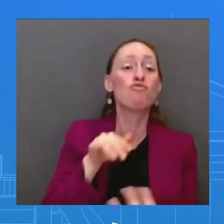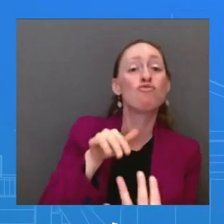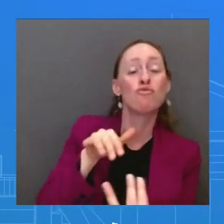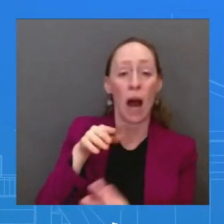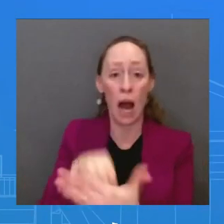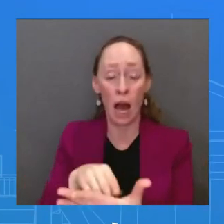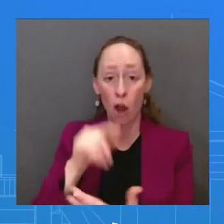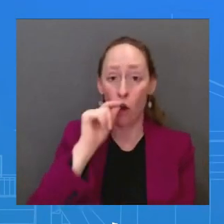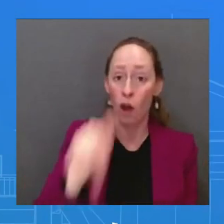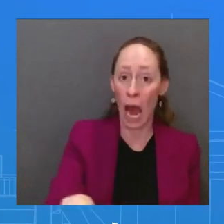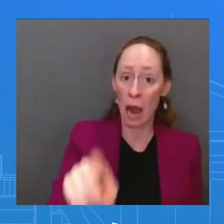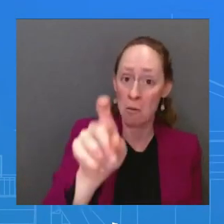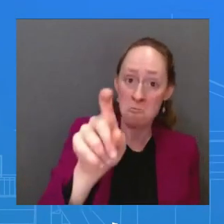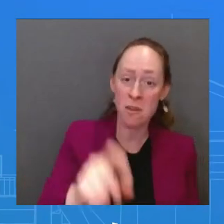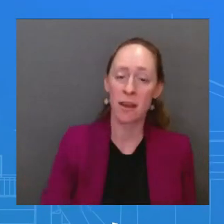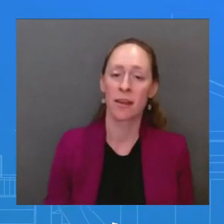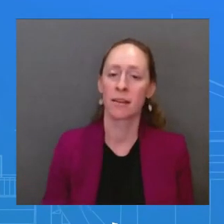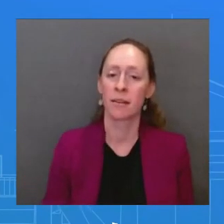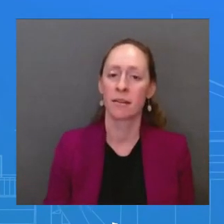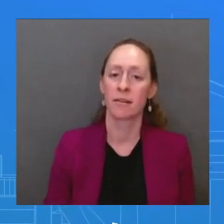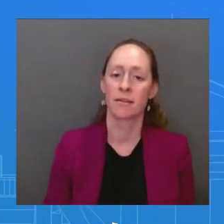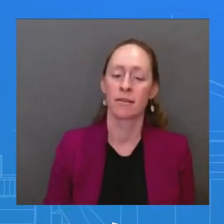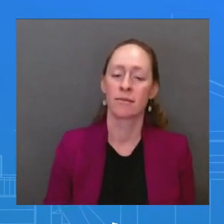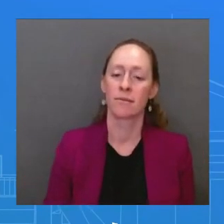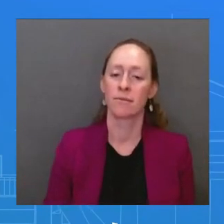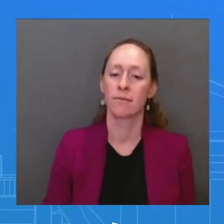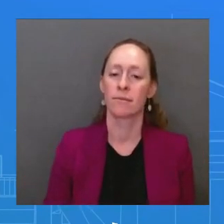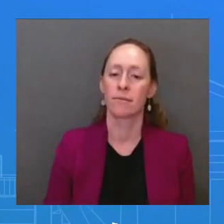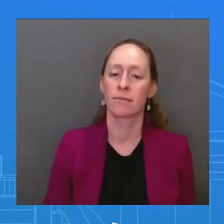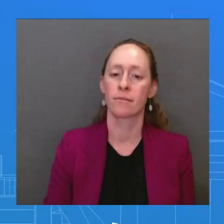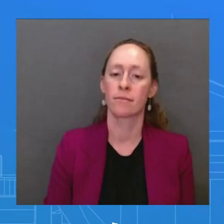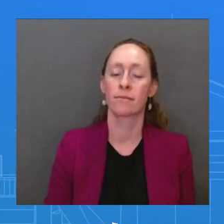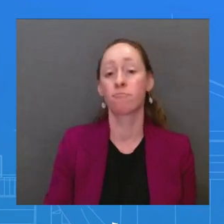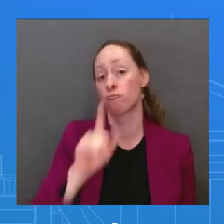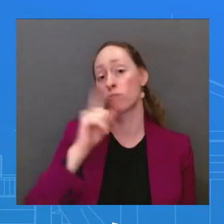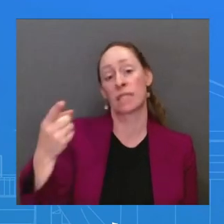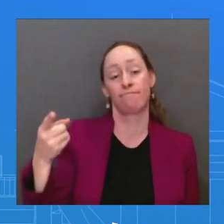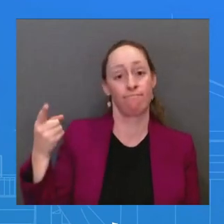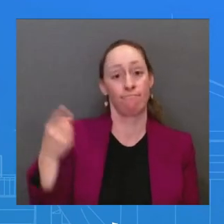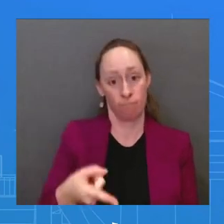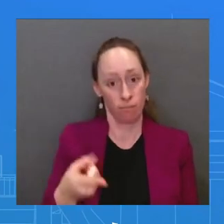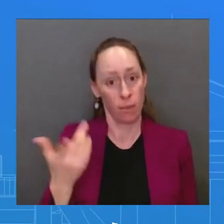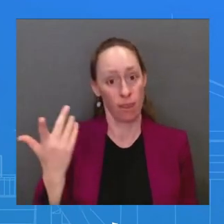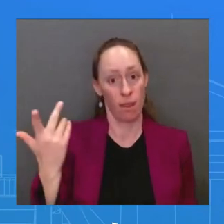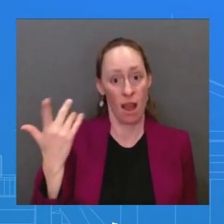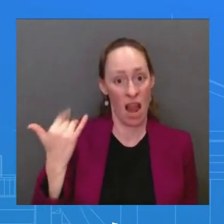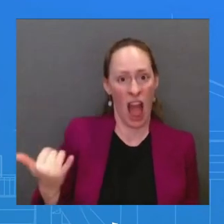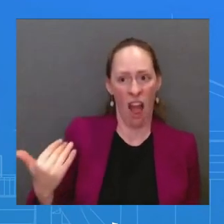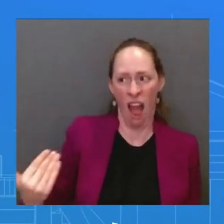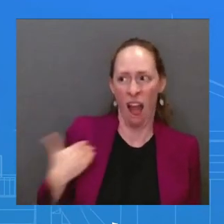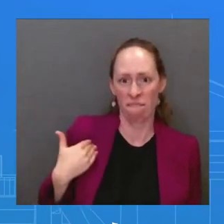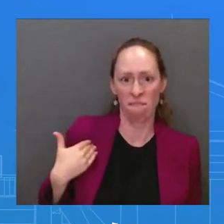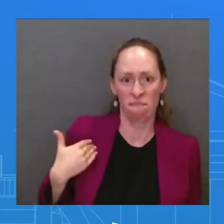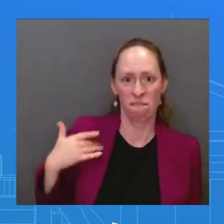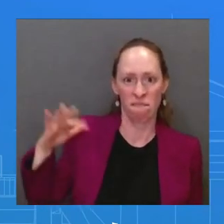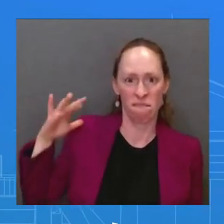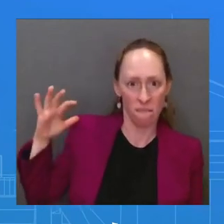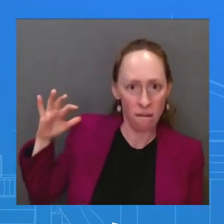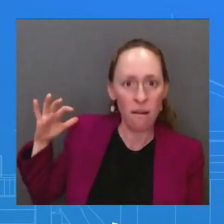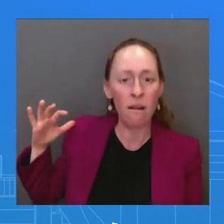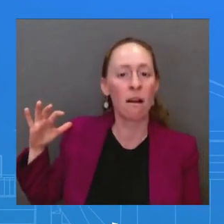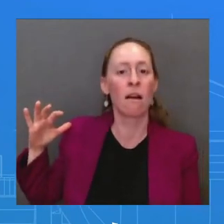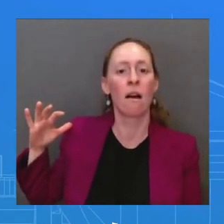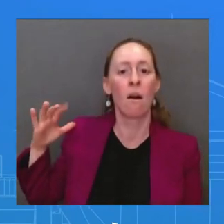the question of quantity of stocks and then, of course, quality of stocks is somewhat constrained. But it's something that we will